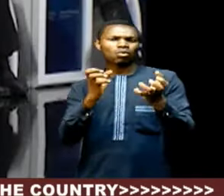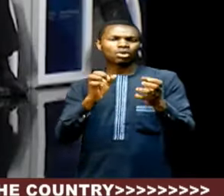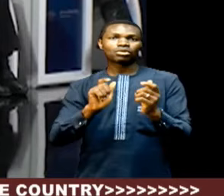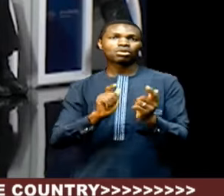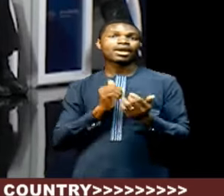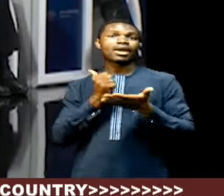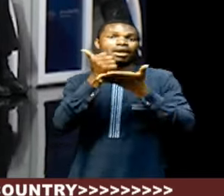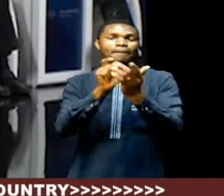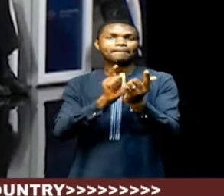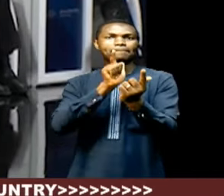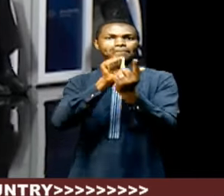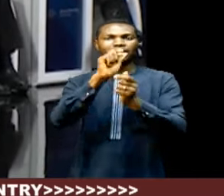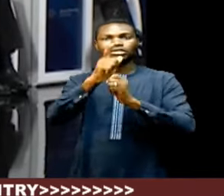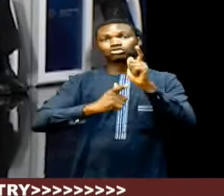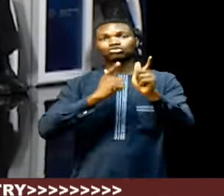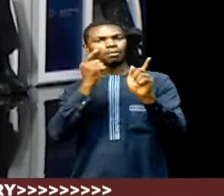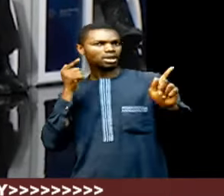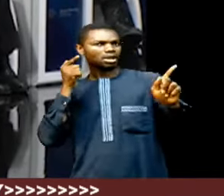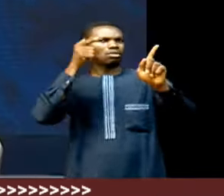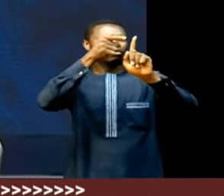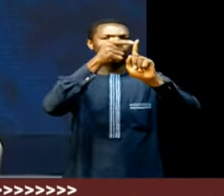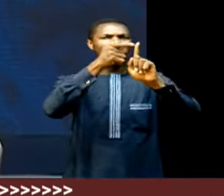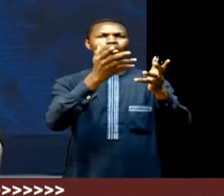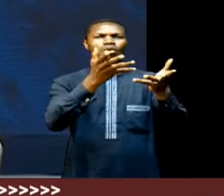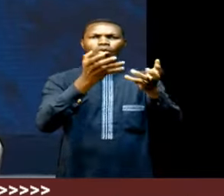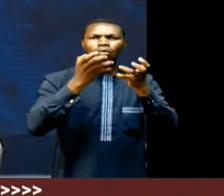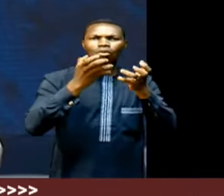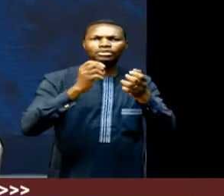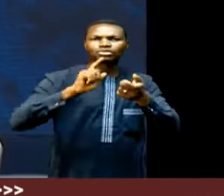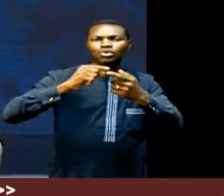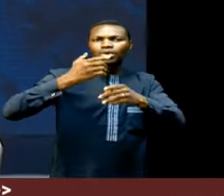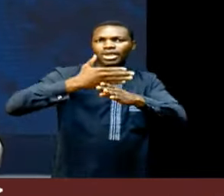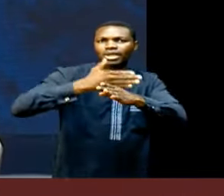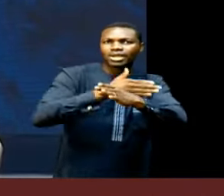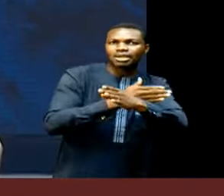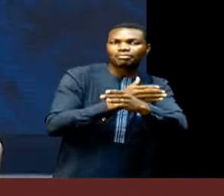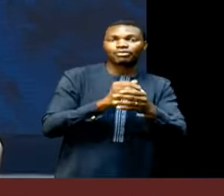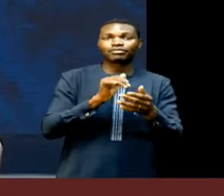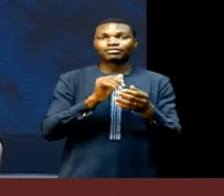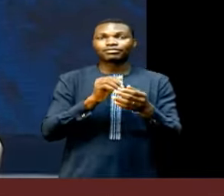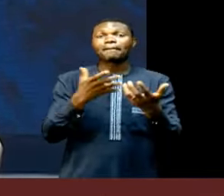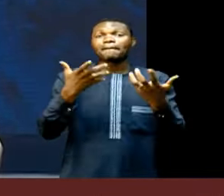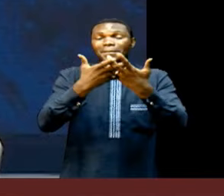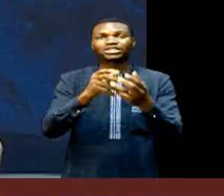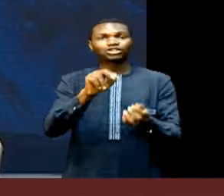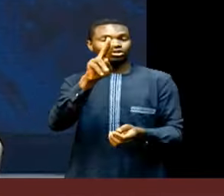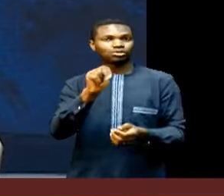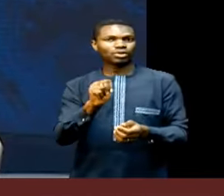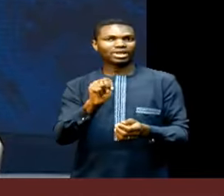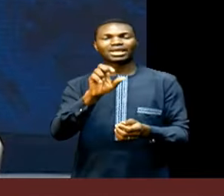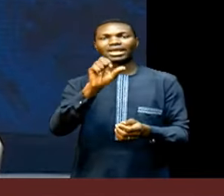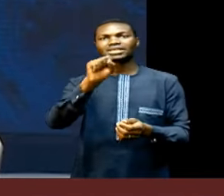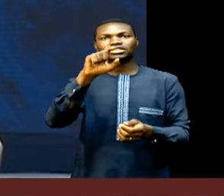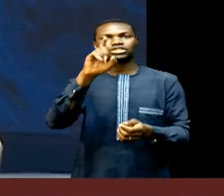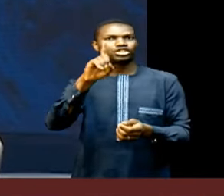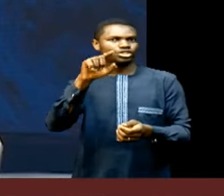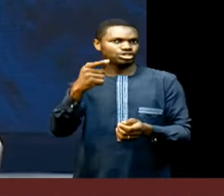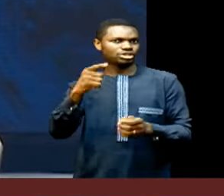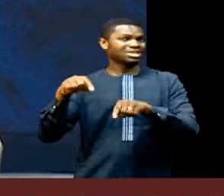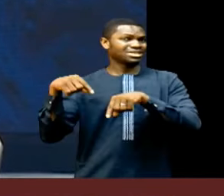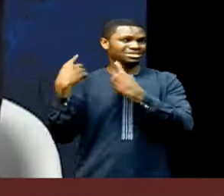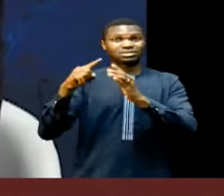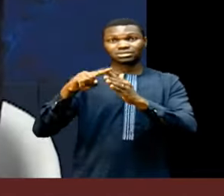and play a critical role in reviving momentum in the UN Sustainable Development Goals. Since its launch in